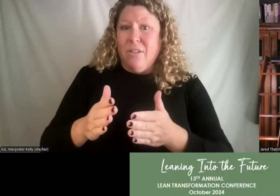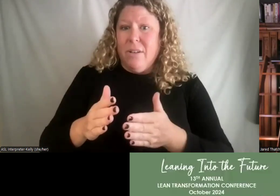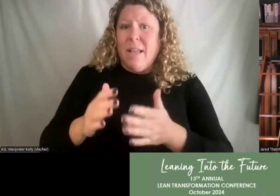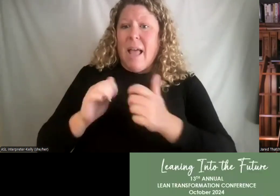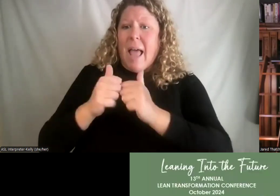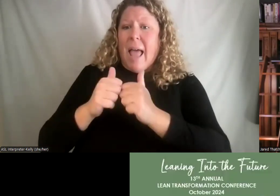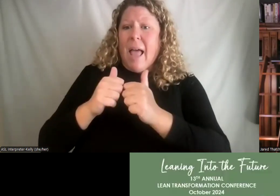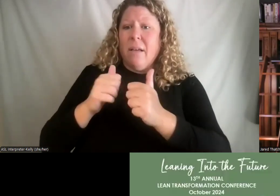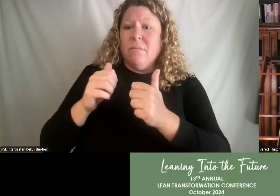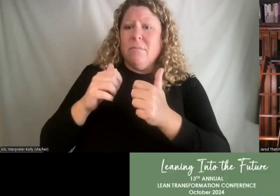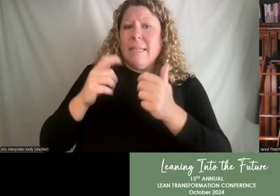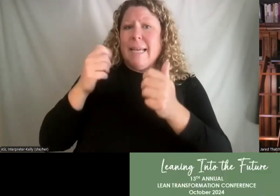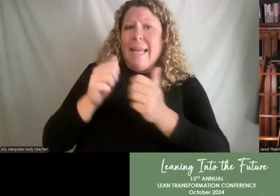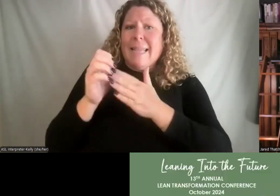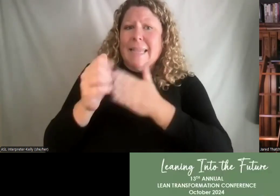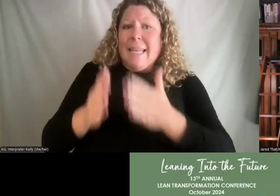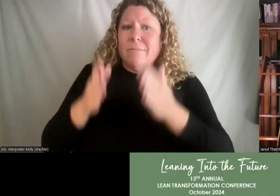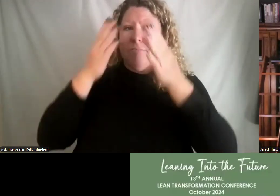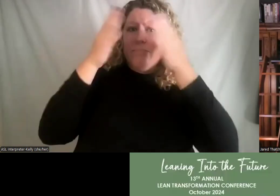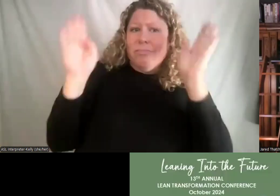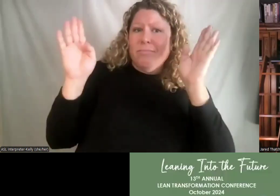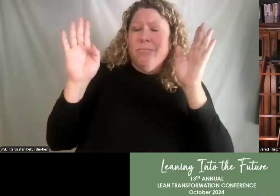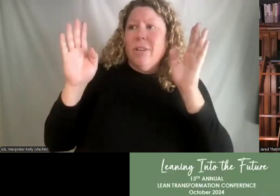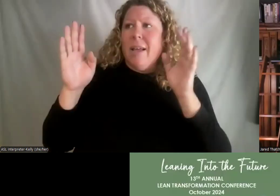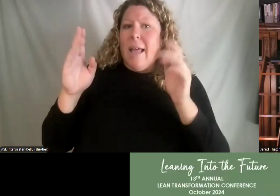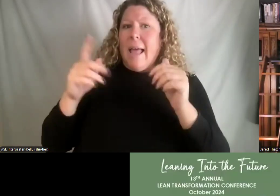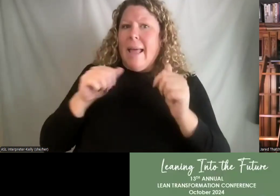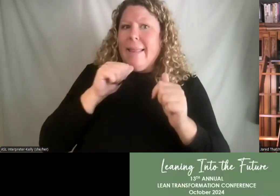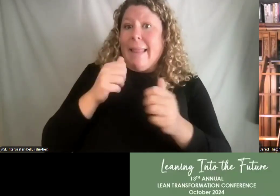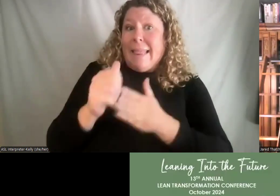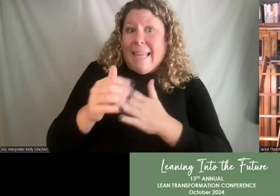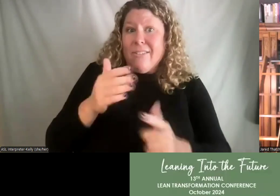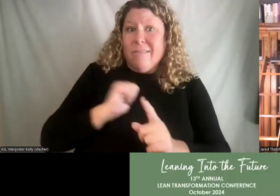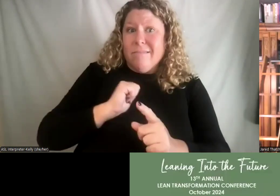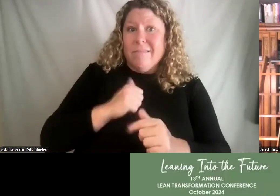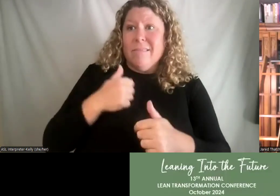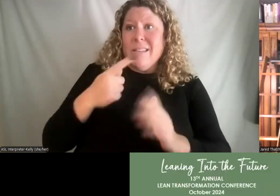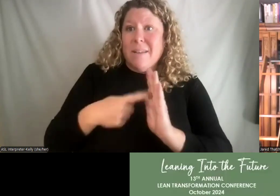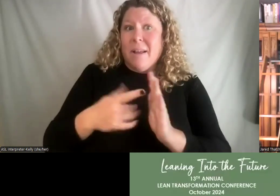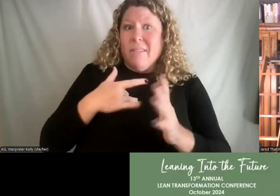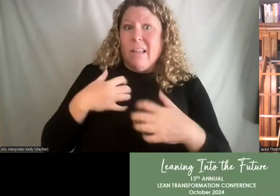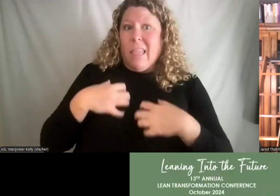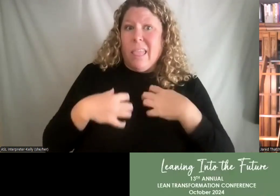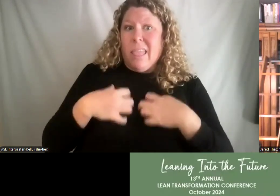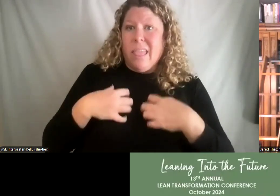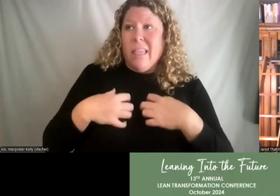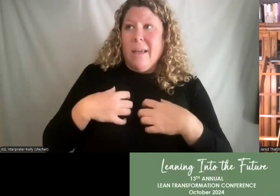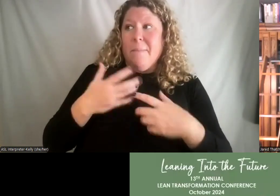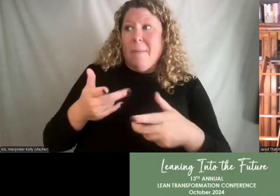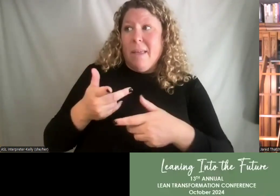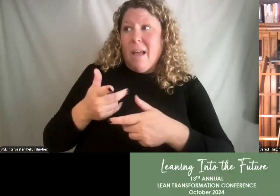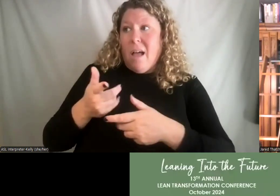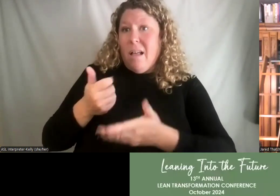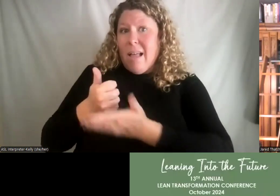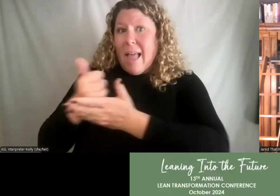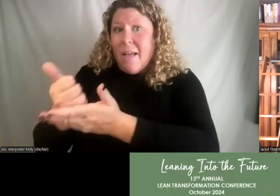this and get beyond their own insecurities to uplift the strengths of their D4s, even if it risks making the leader